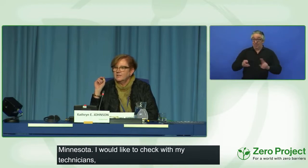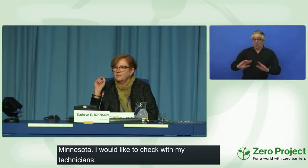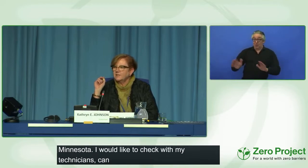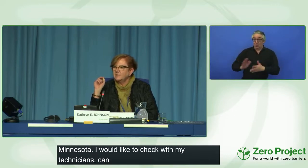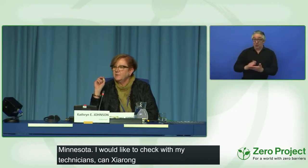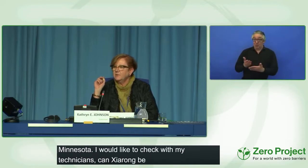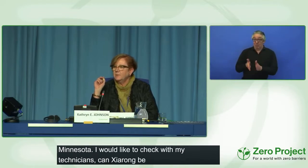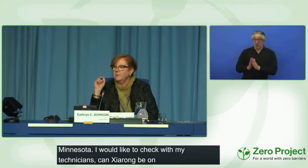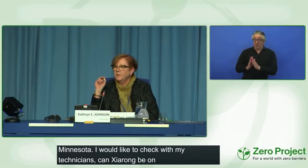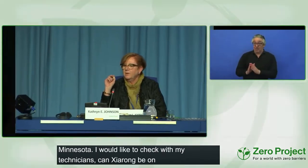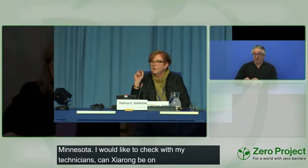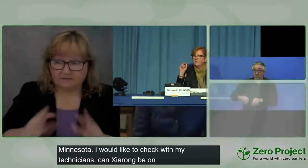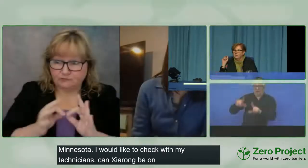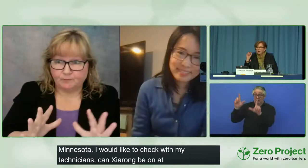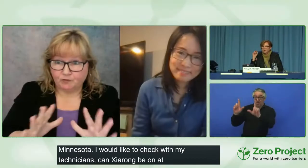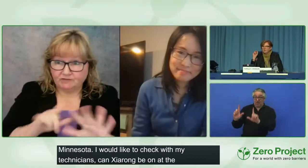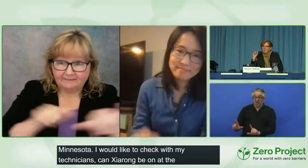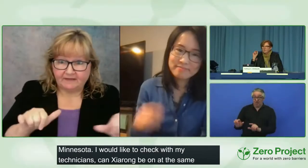Is that possible?